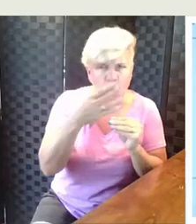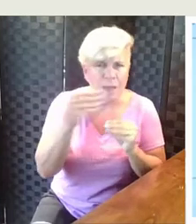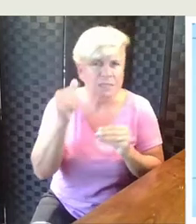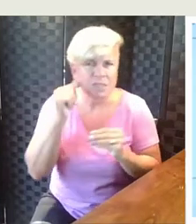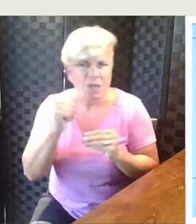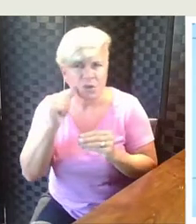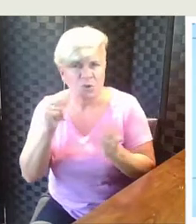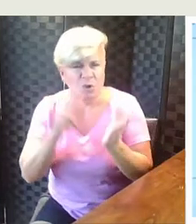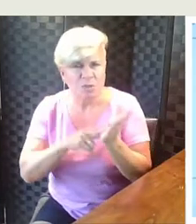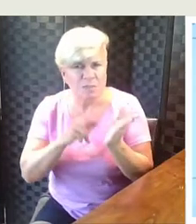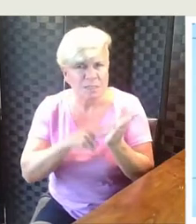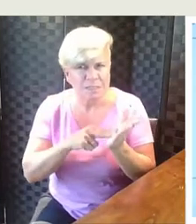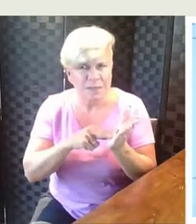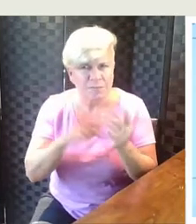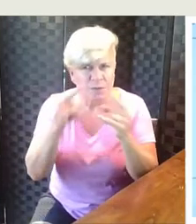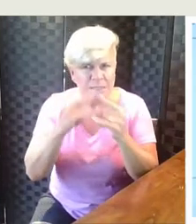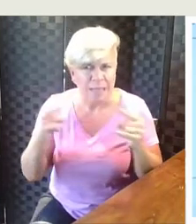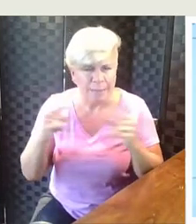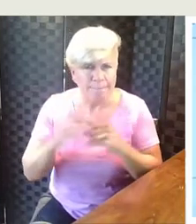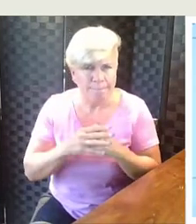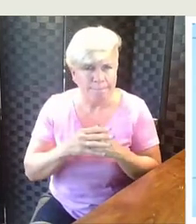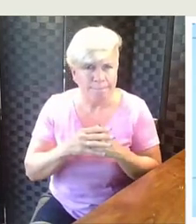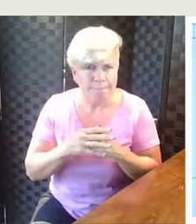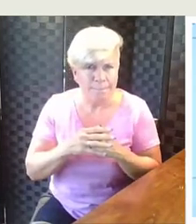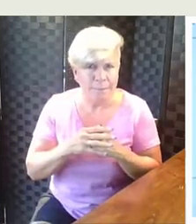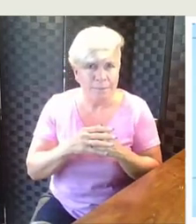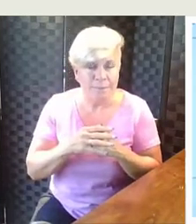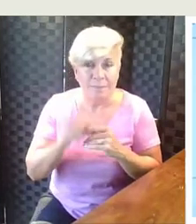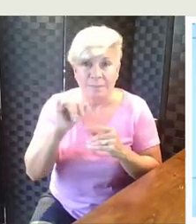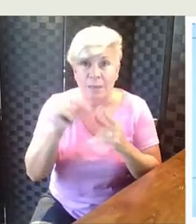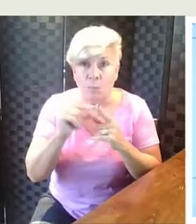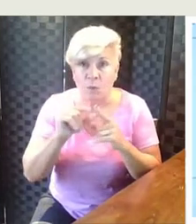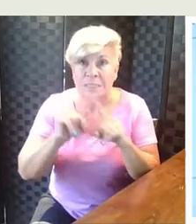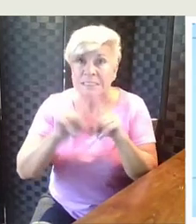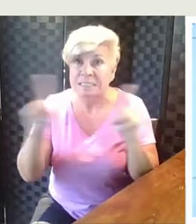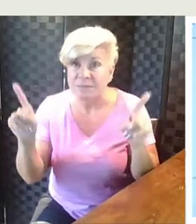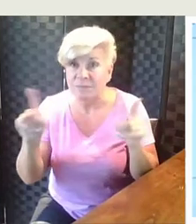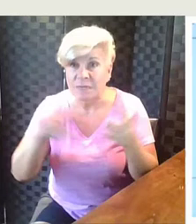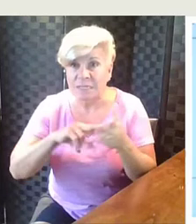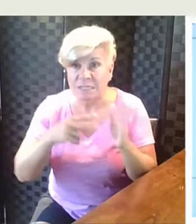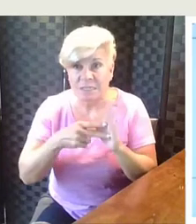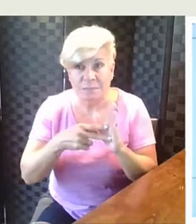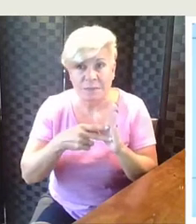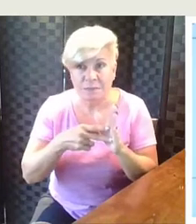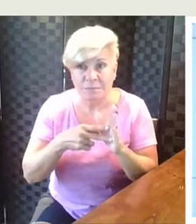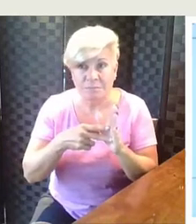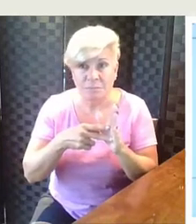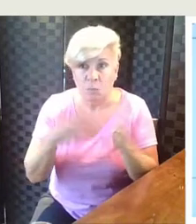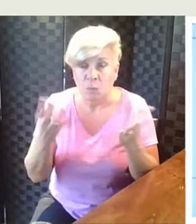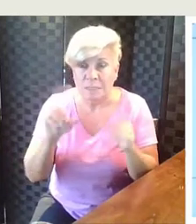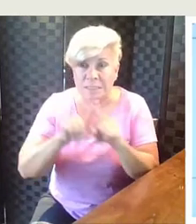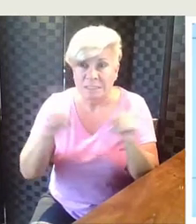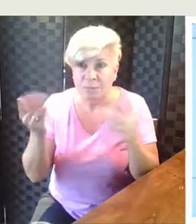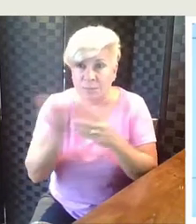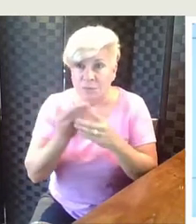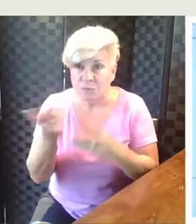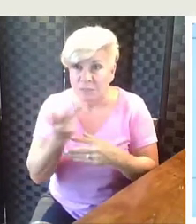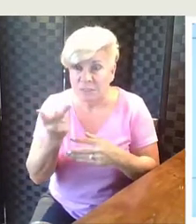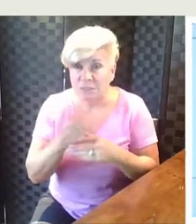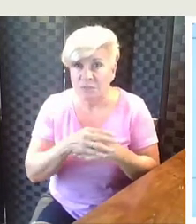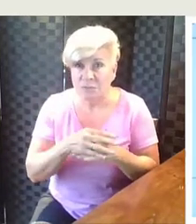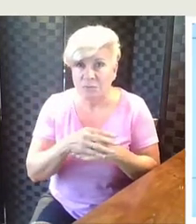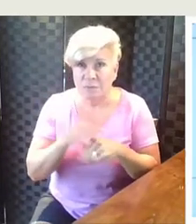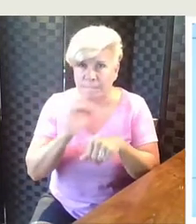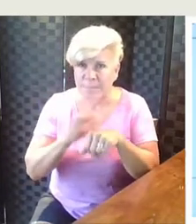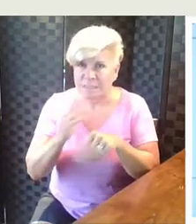number of boys and girls signed up for camp? There's that word difference, just means what is the difference between the two? What's